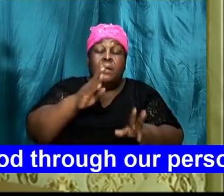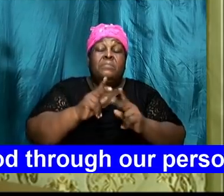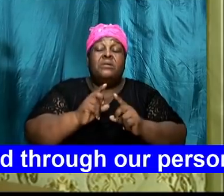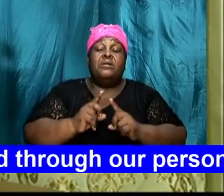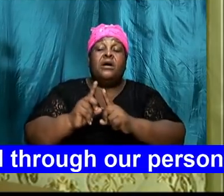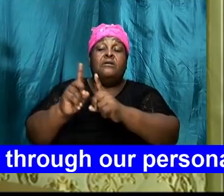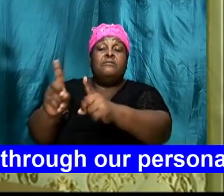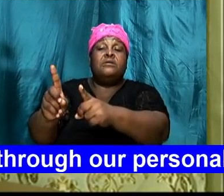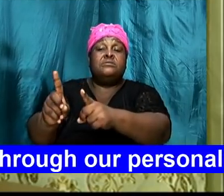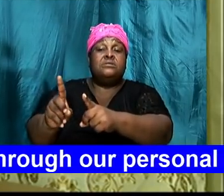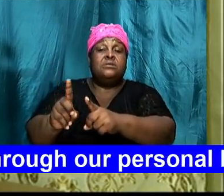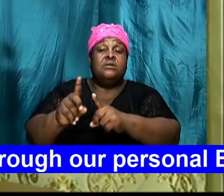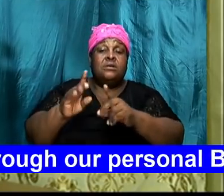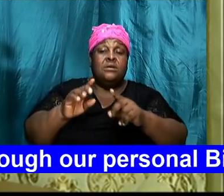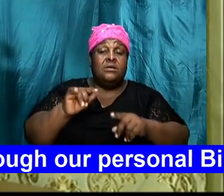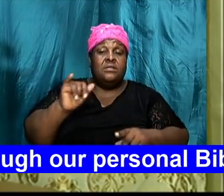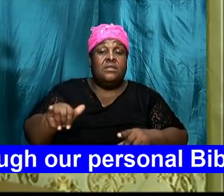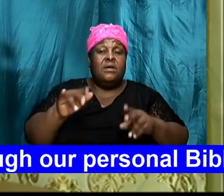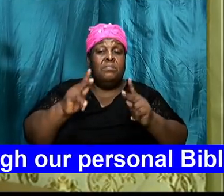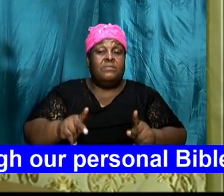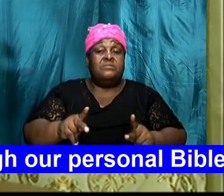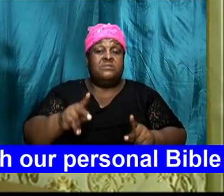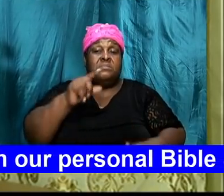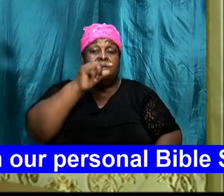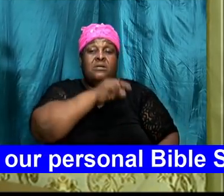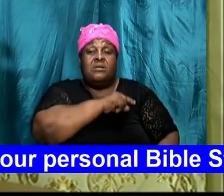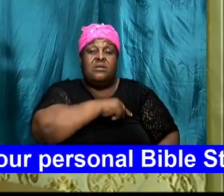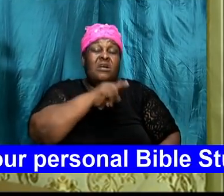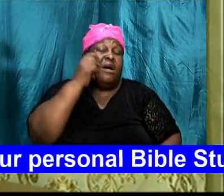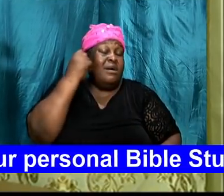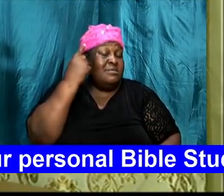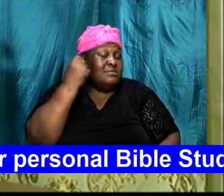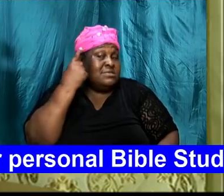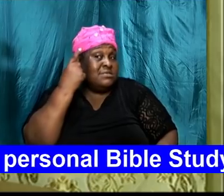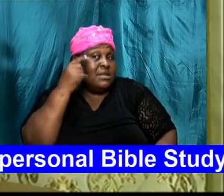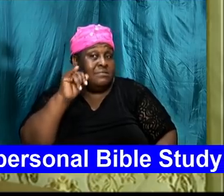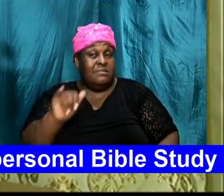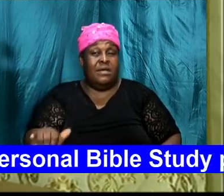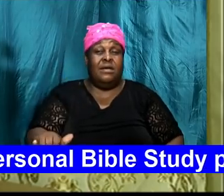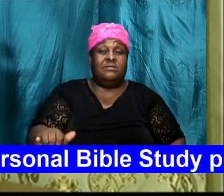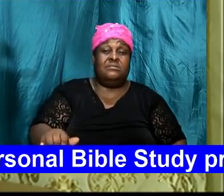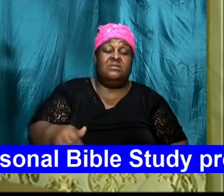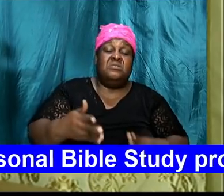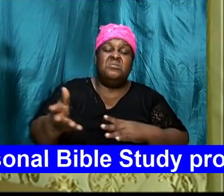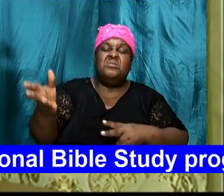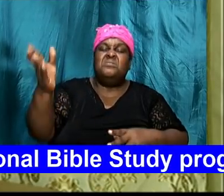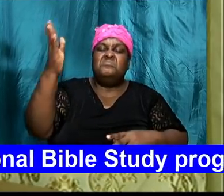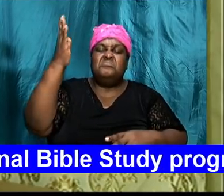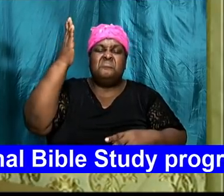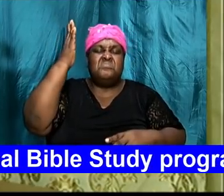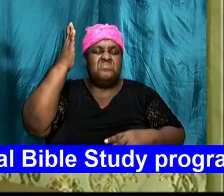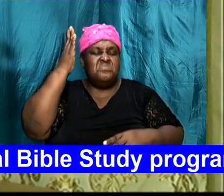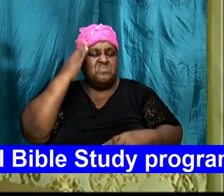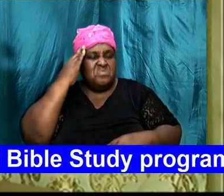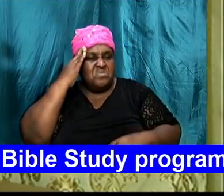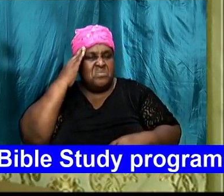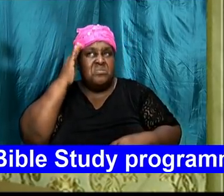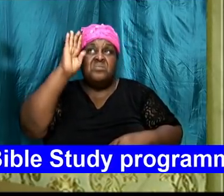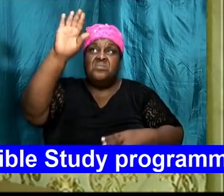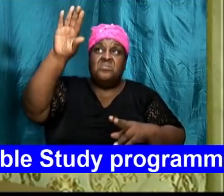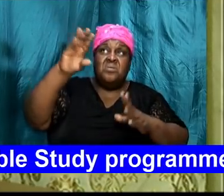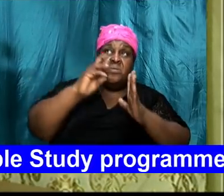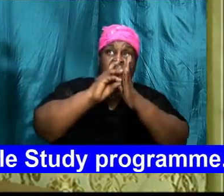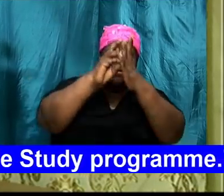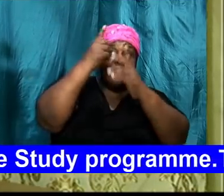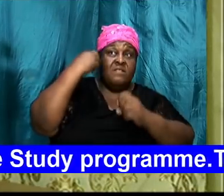that persons will be convicted understanding that they should know your will